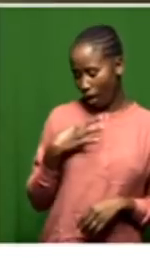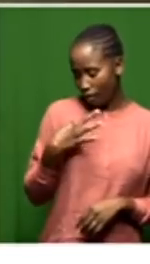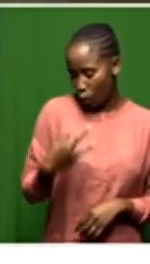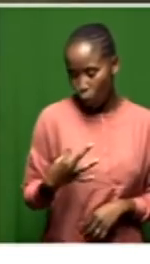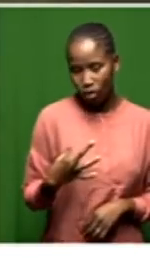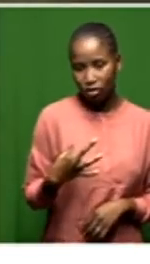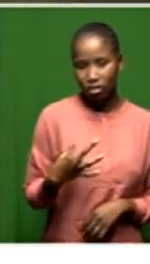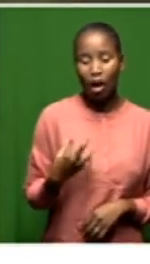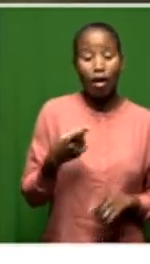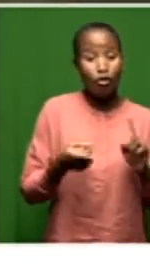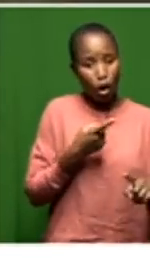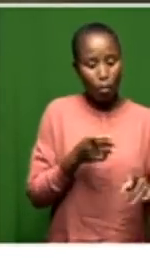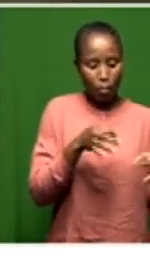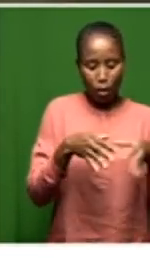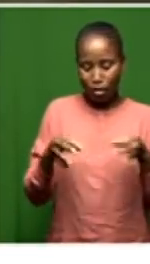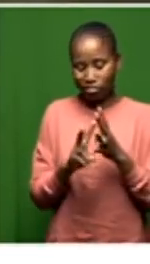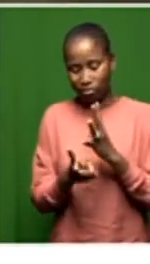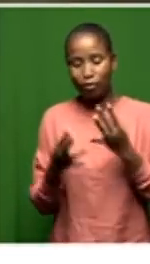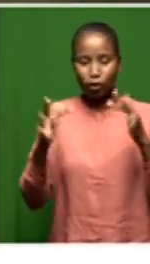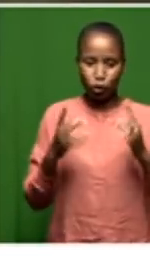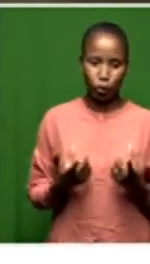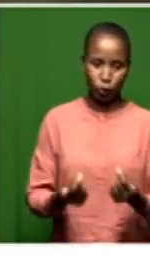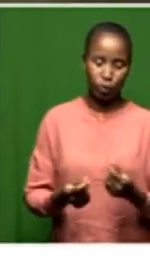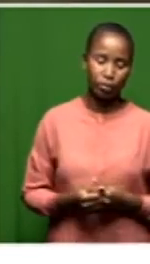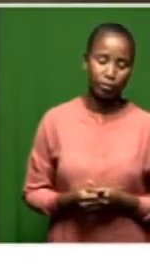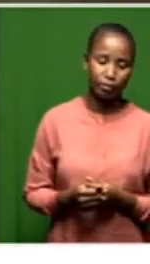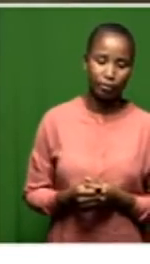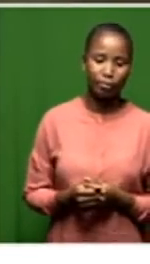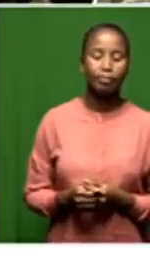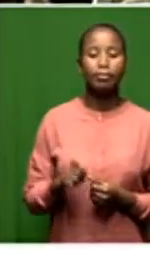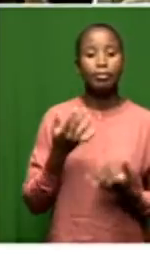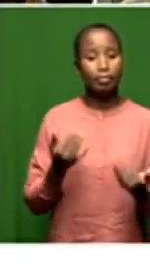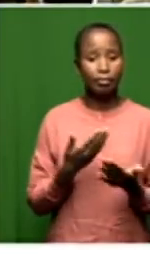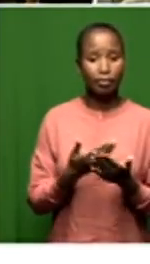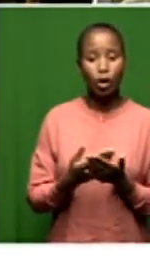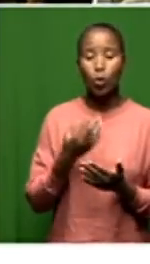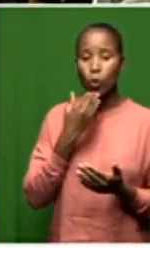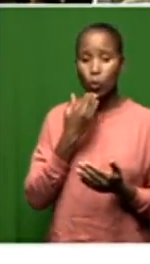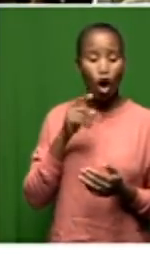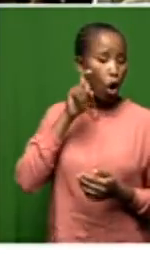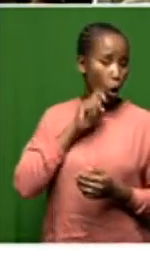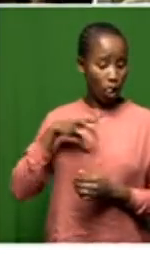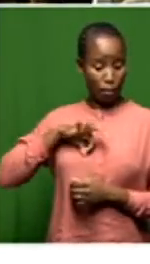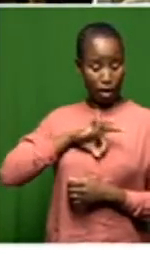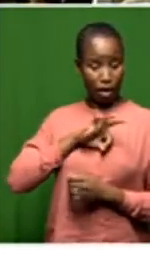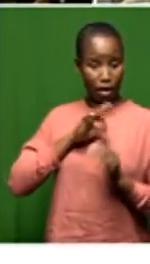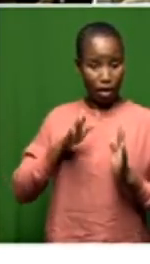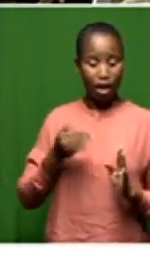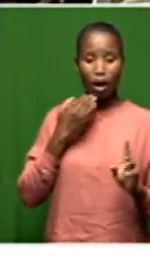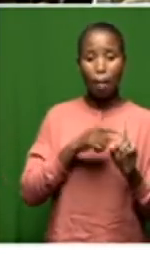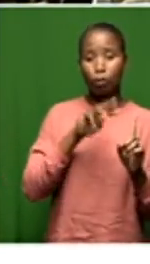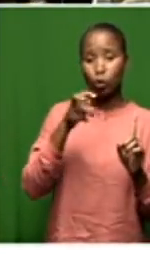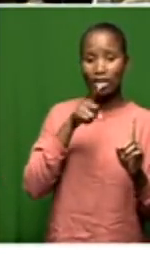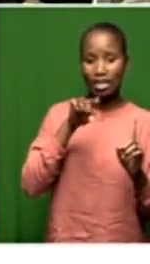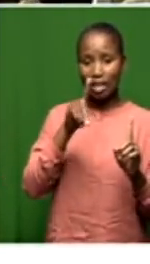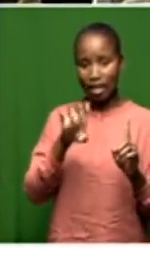parties. The new leadership of the city will now have to sit with its allies. Outgoing mayor Mzoandi Lemassina says it's back to the drawing